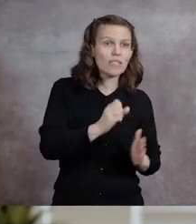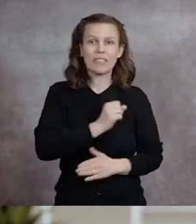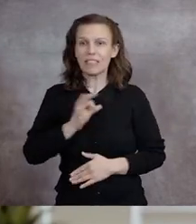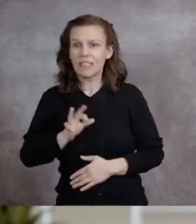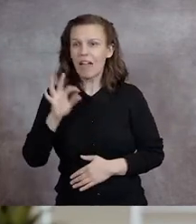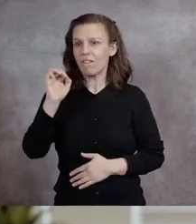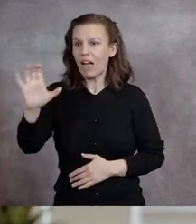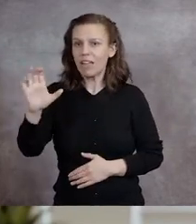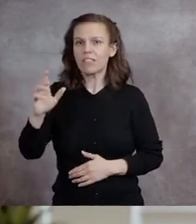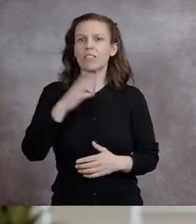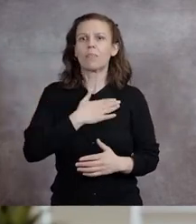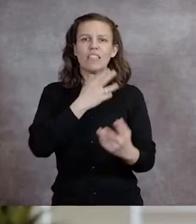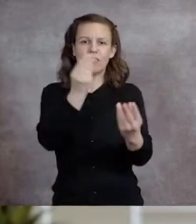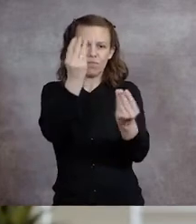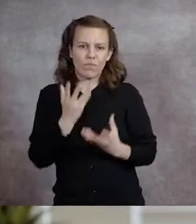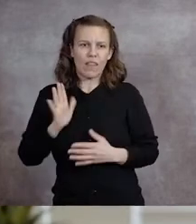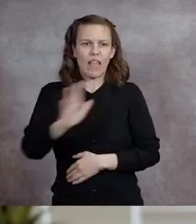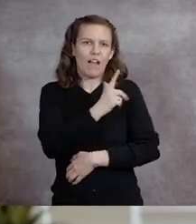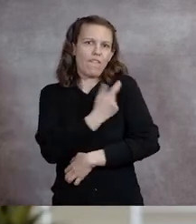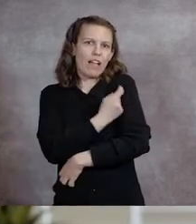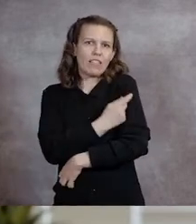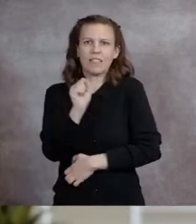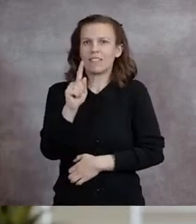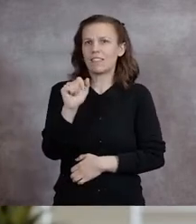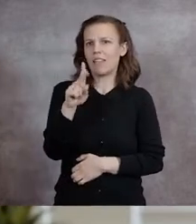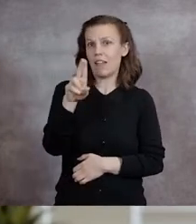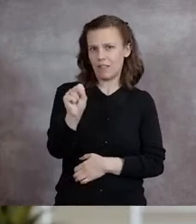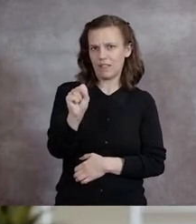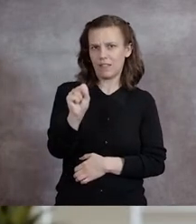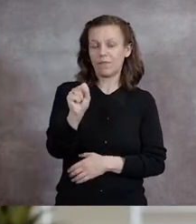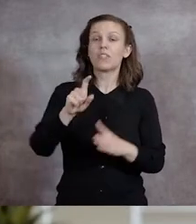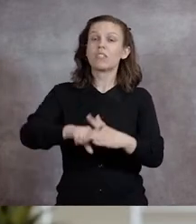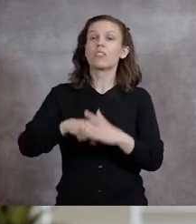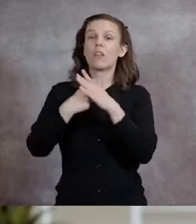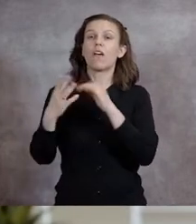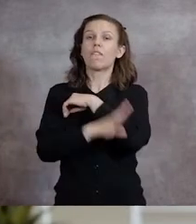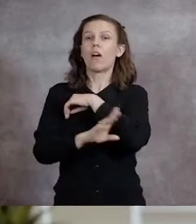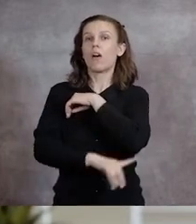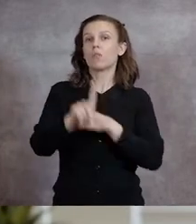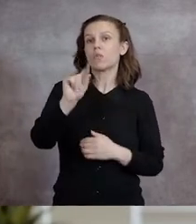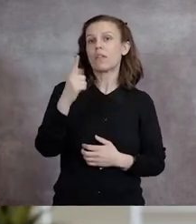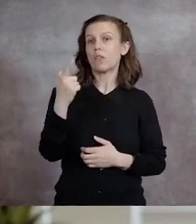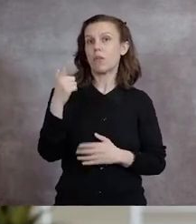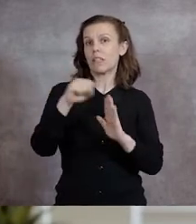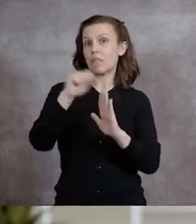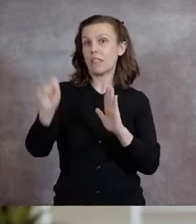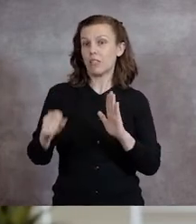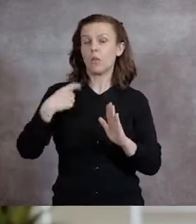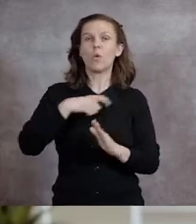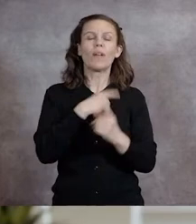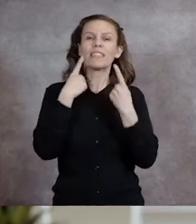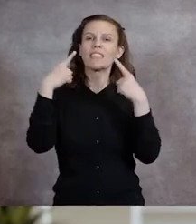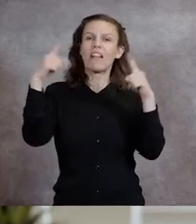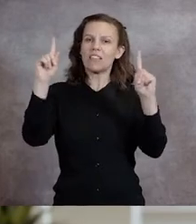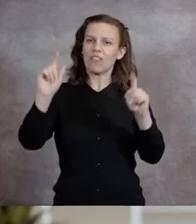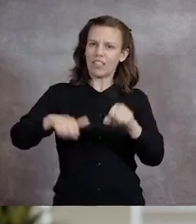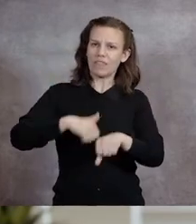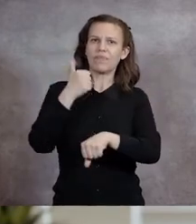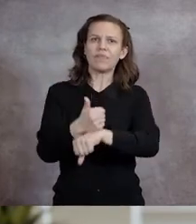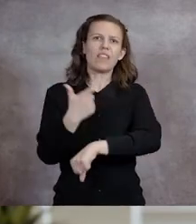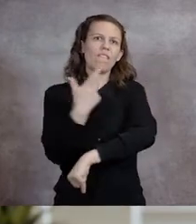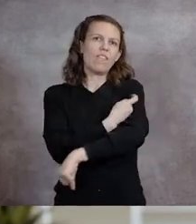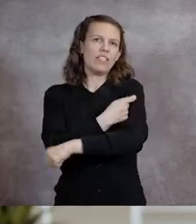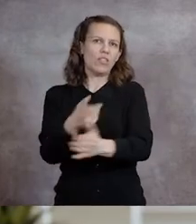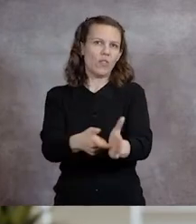to report on their vaccination status. With the start of the fall 2021 semester, we successfully rolled out a